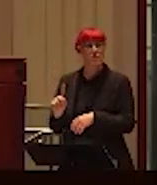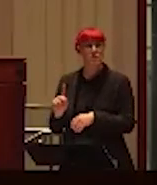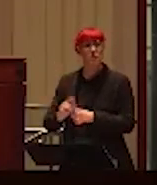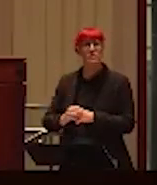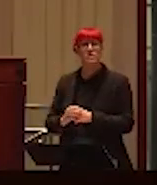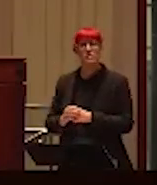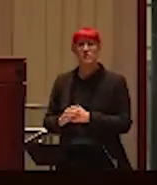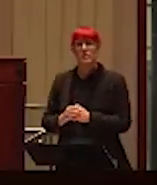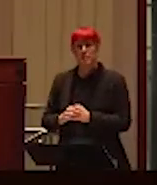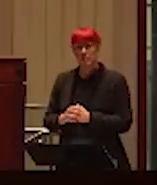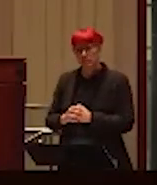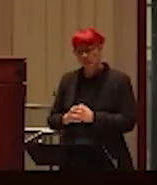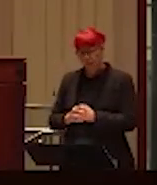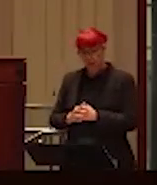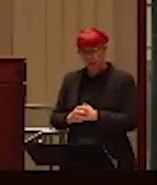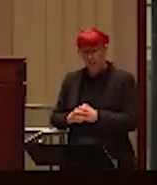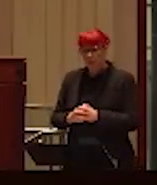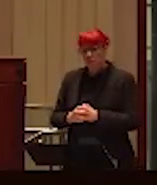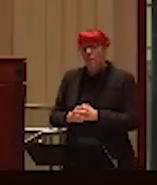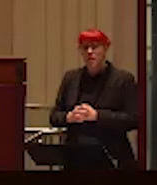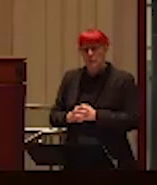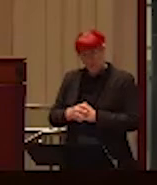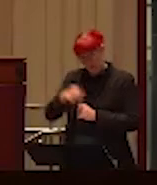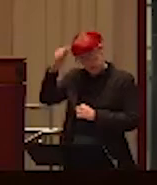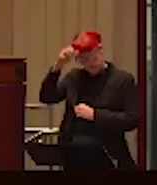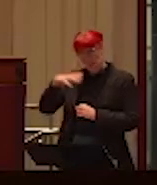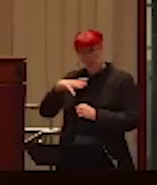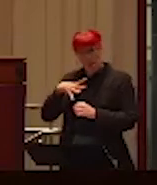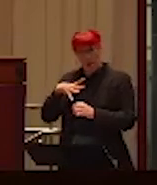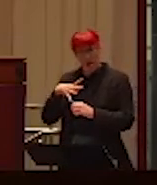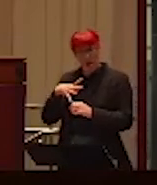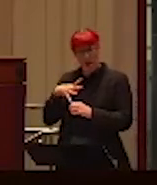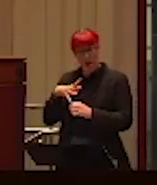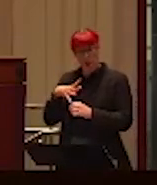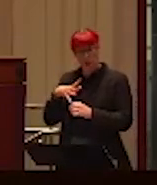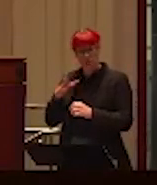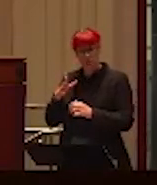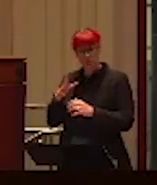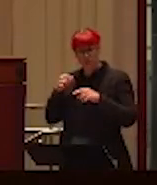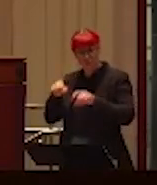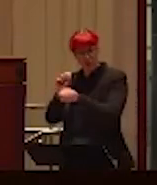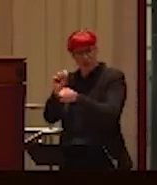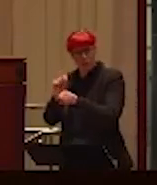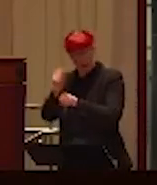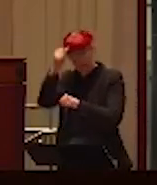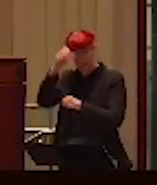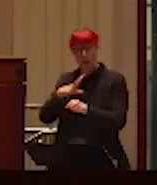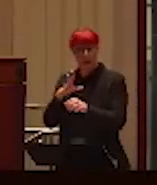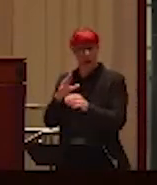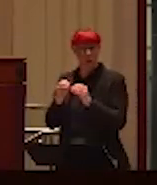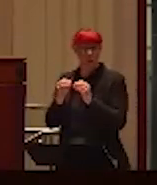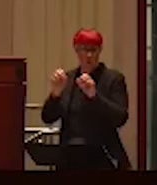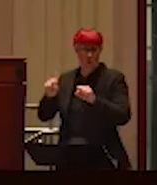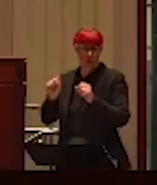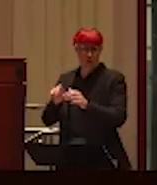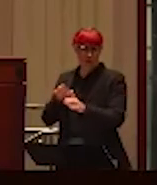men are actually 20 times more likely to die on the job than a woman in Canada. Um, three out of four severe work injuries